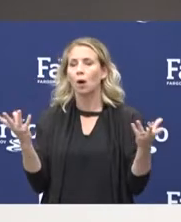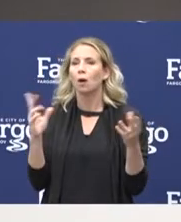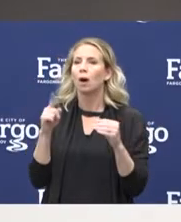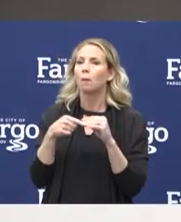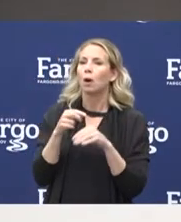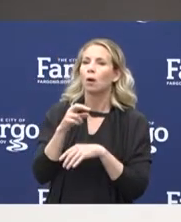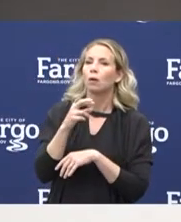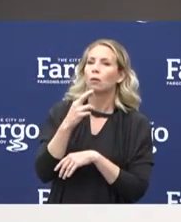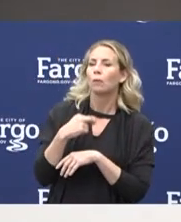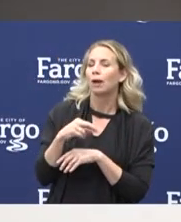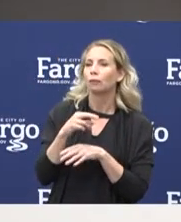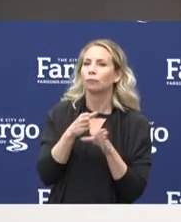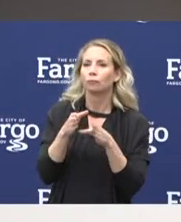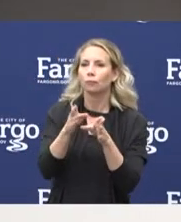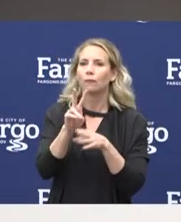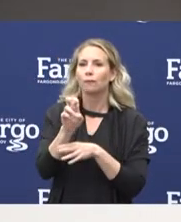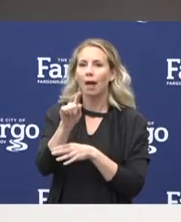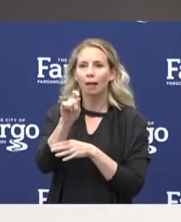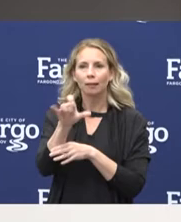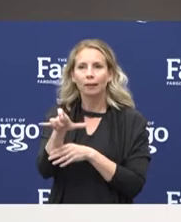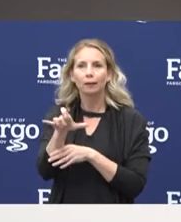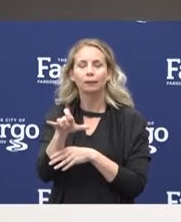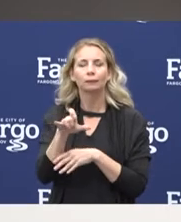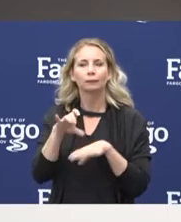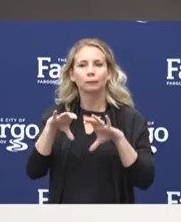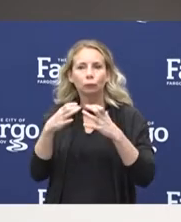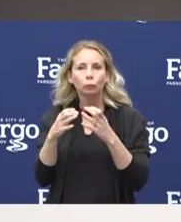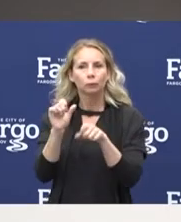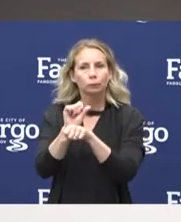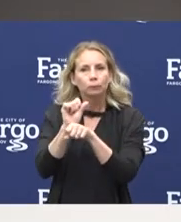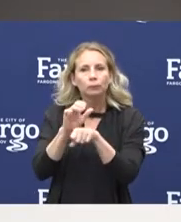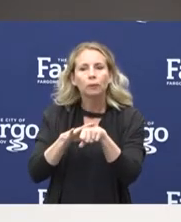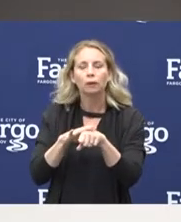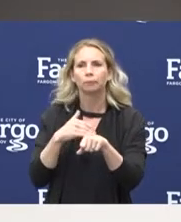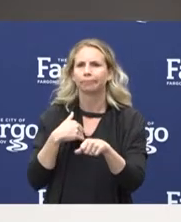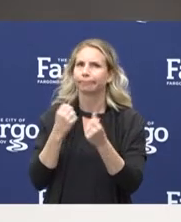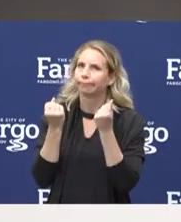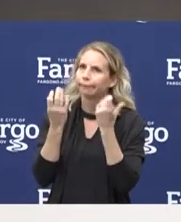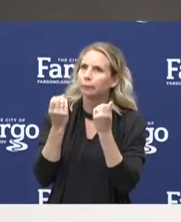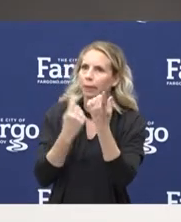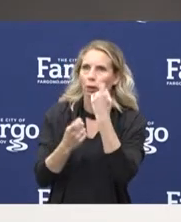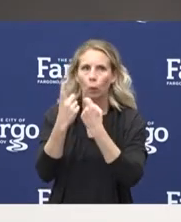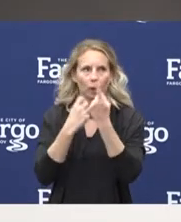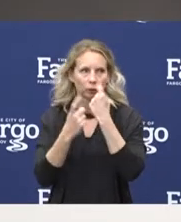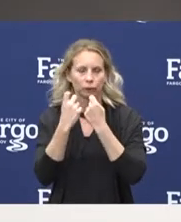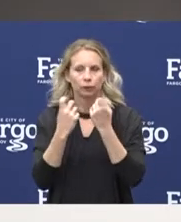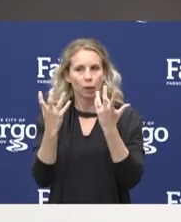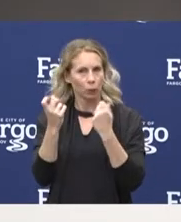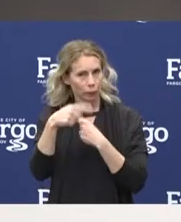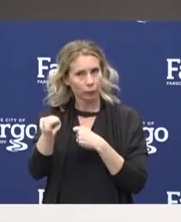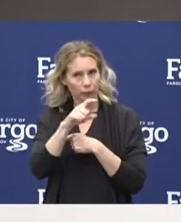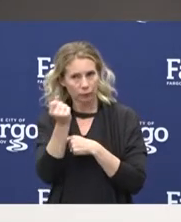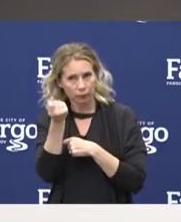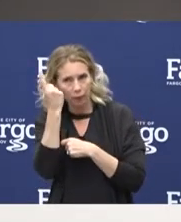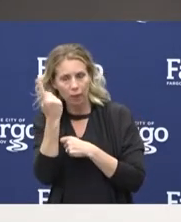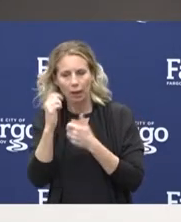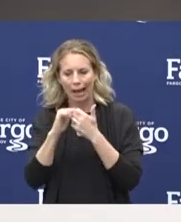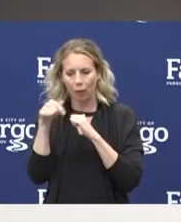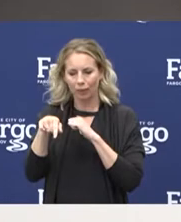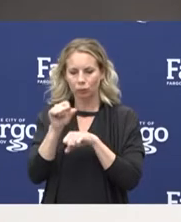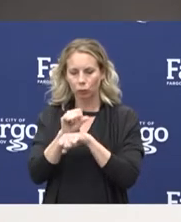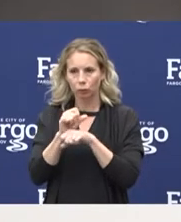-19 Task Force has been working on. I've had a lot of questions about this and I want you to understand how this unified team works.